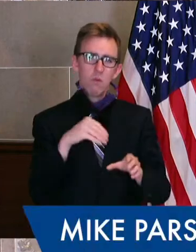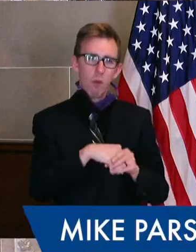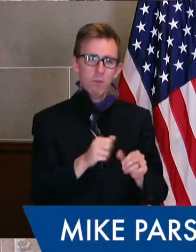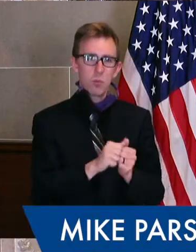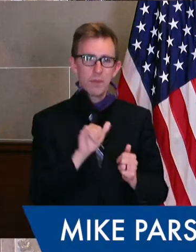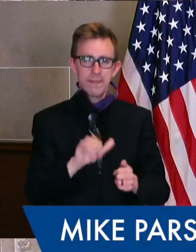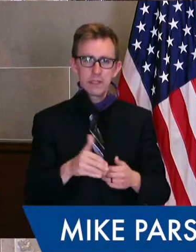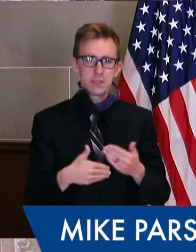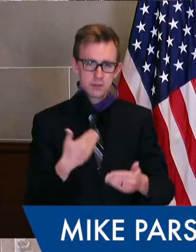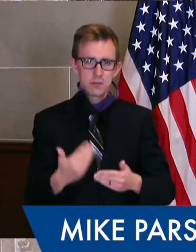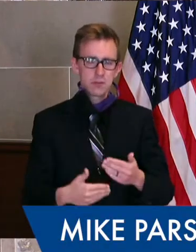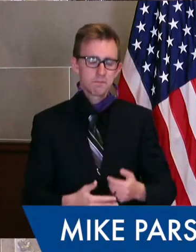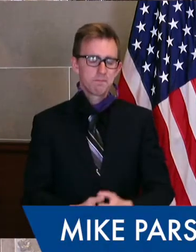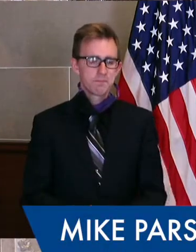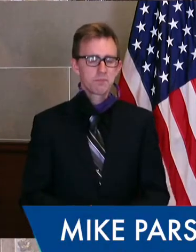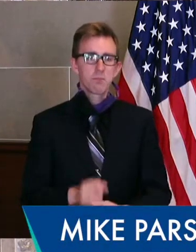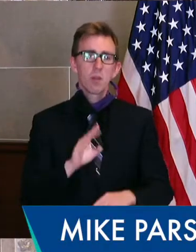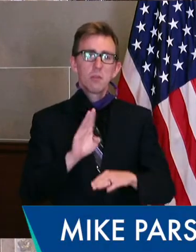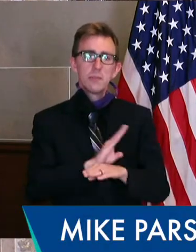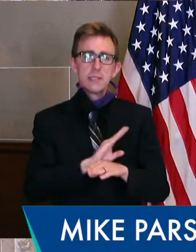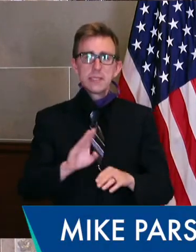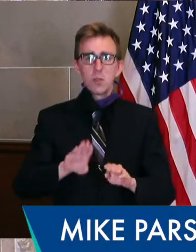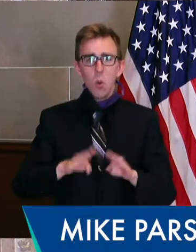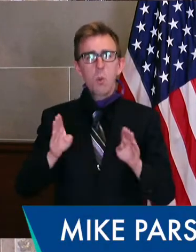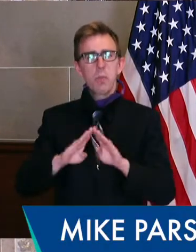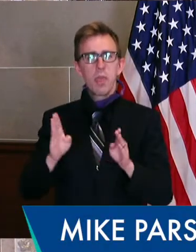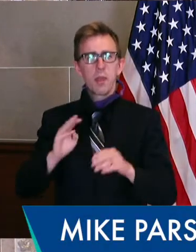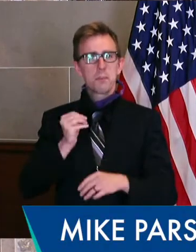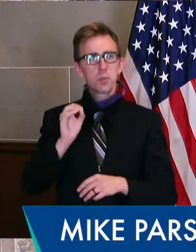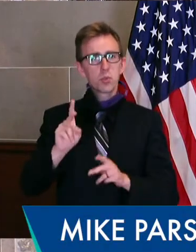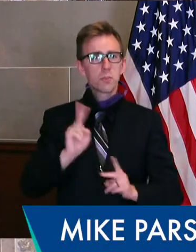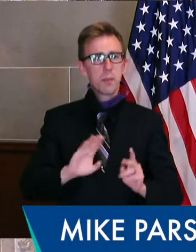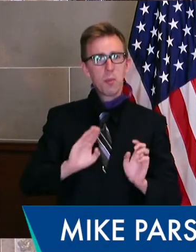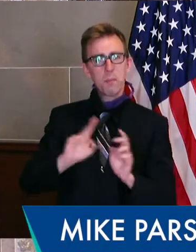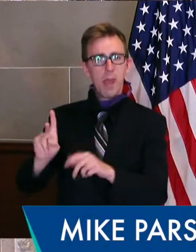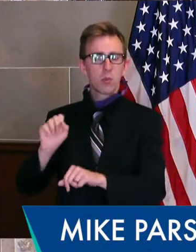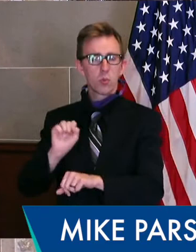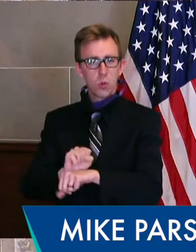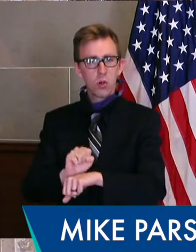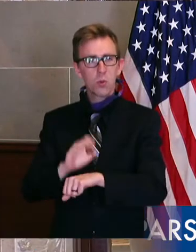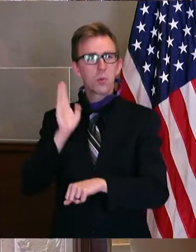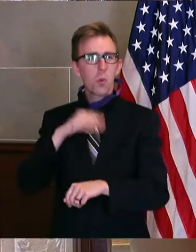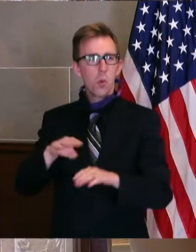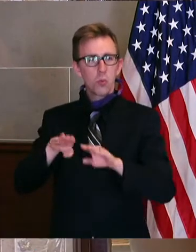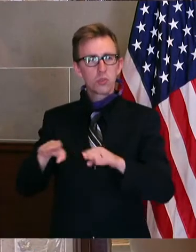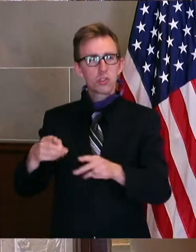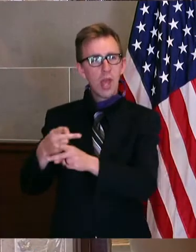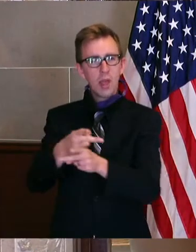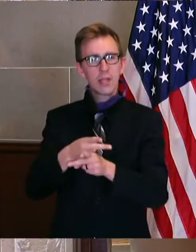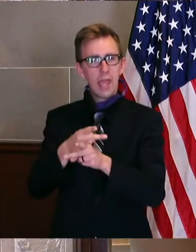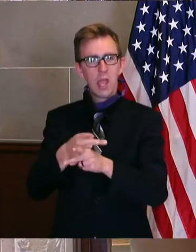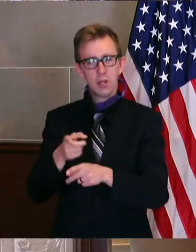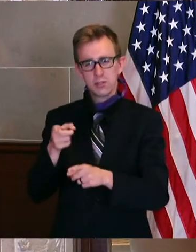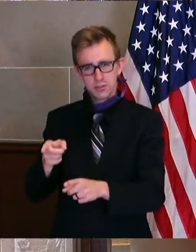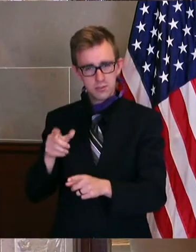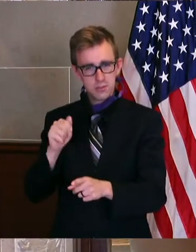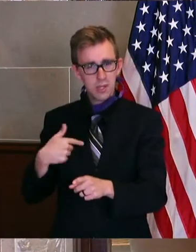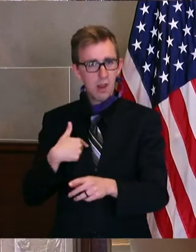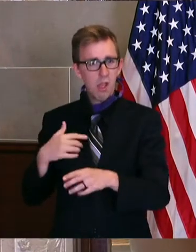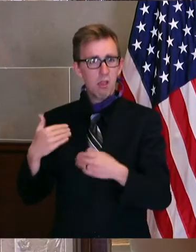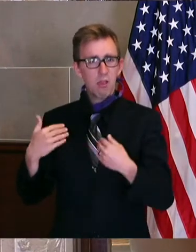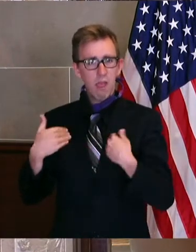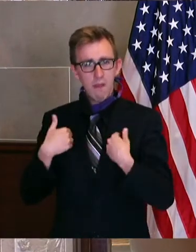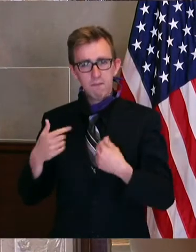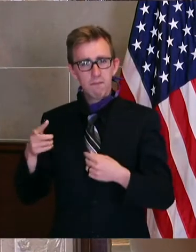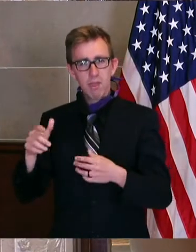As businesses reopen and Missourians return to work, we know that child care continues to be a concern. Under the